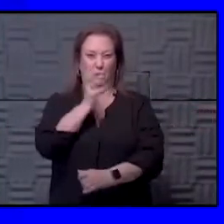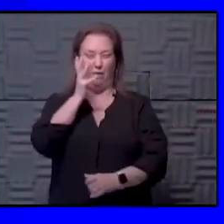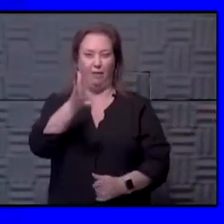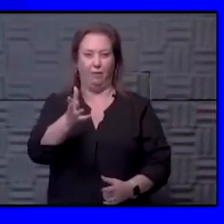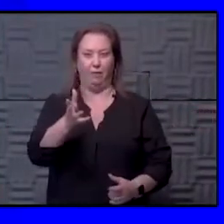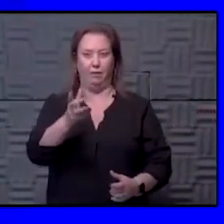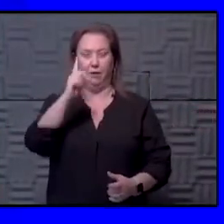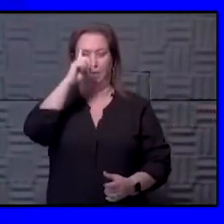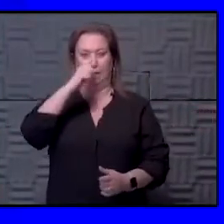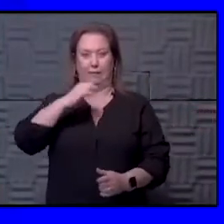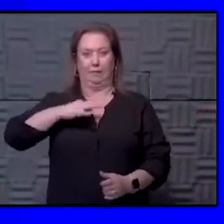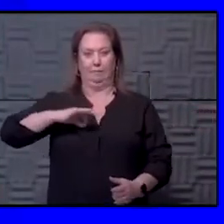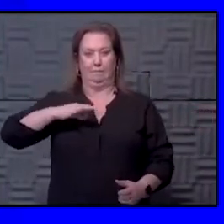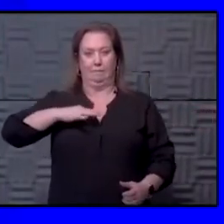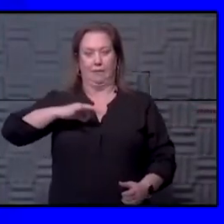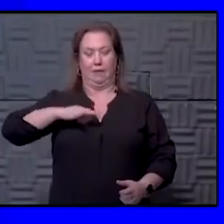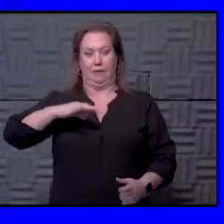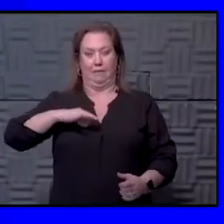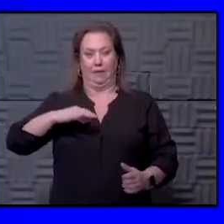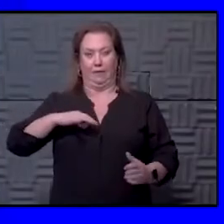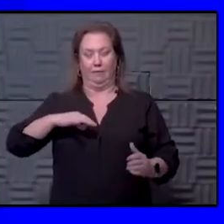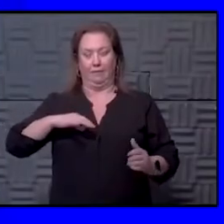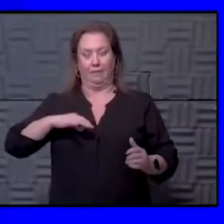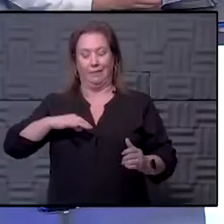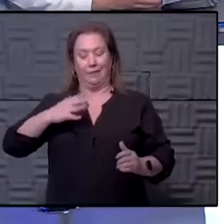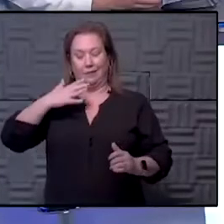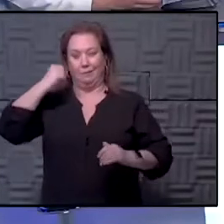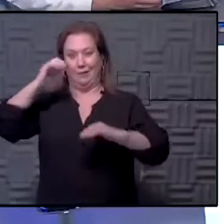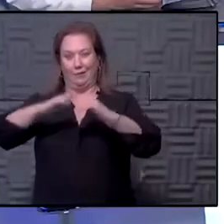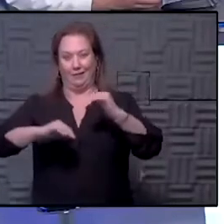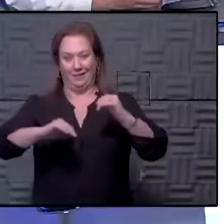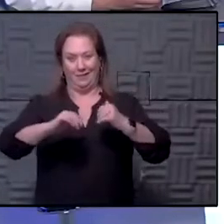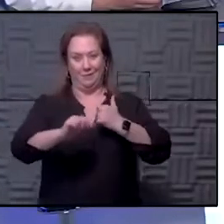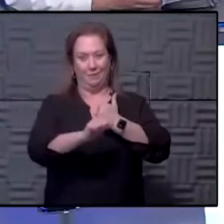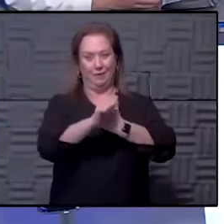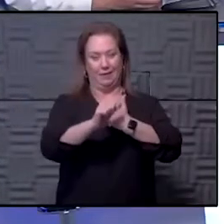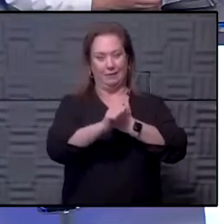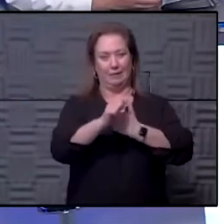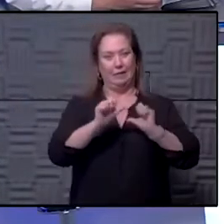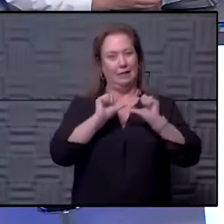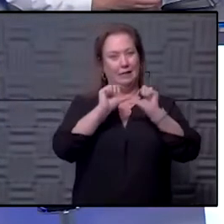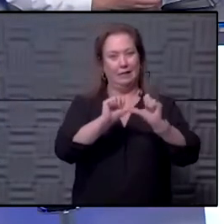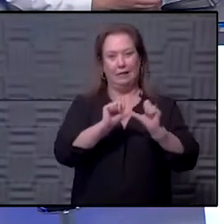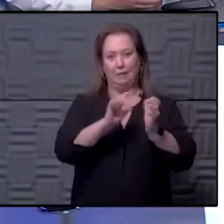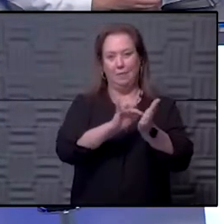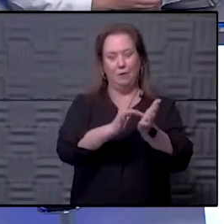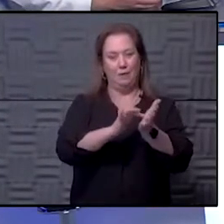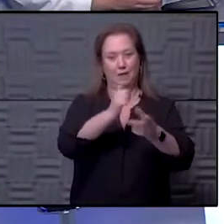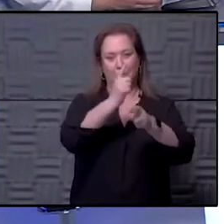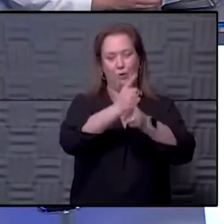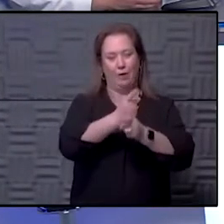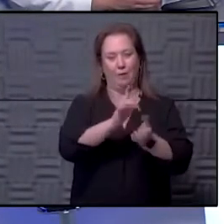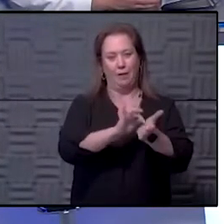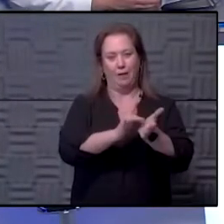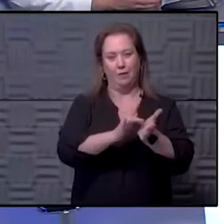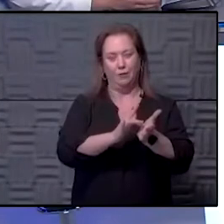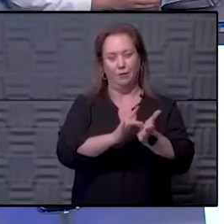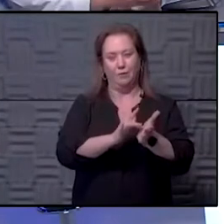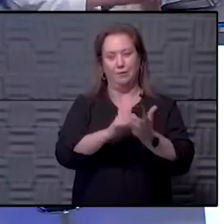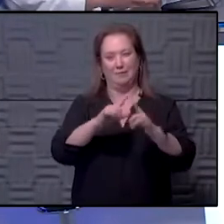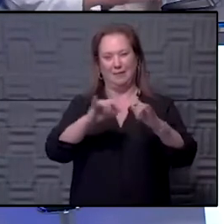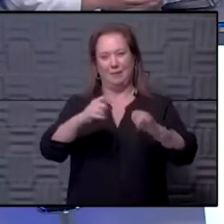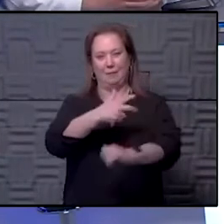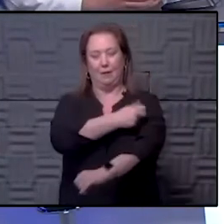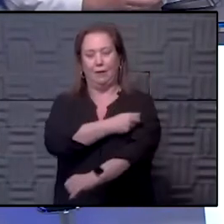because the benefit outweighs the risk. Yeah. Don't stop your regular medications. Get your vaccine. Yeah. Don't stop your regular If you're on, you know,